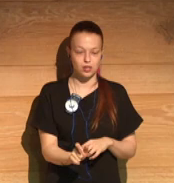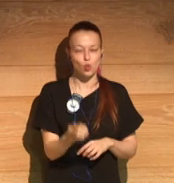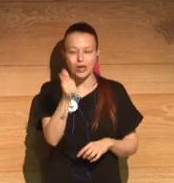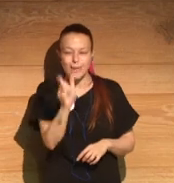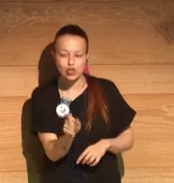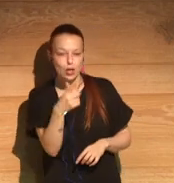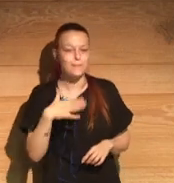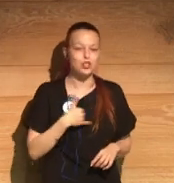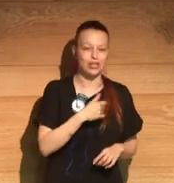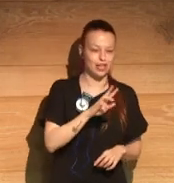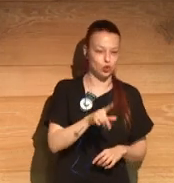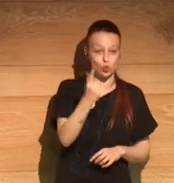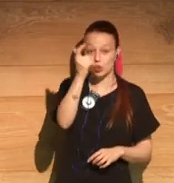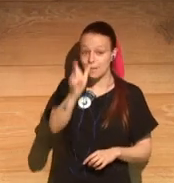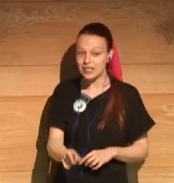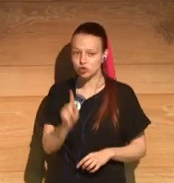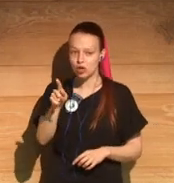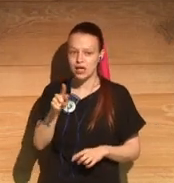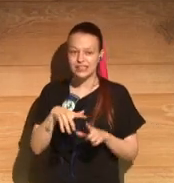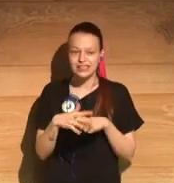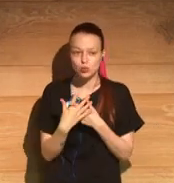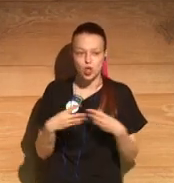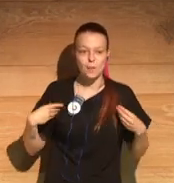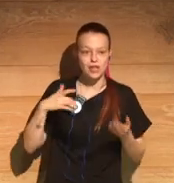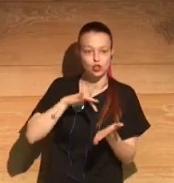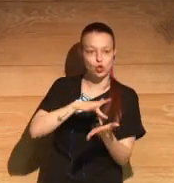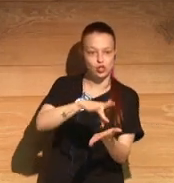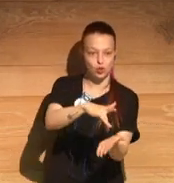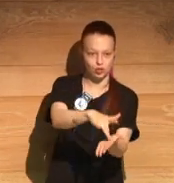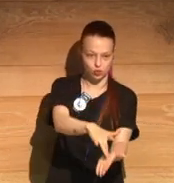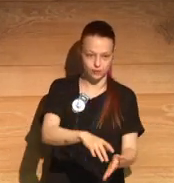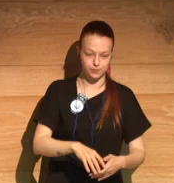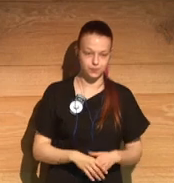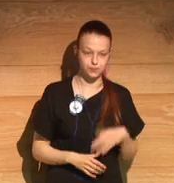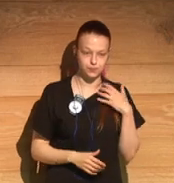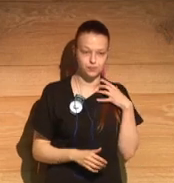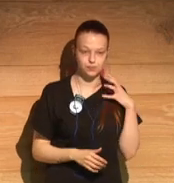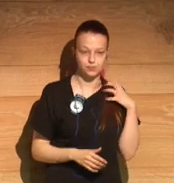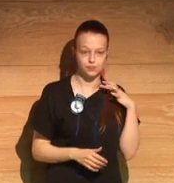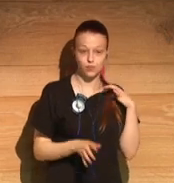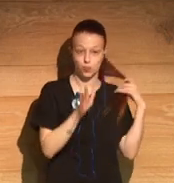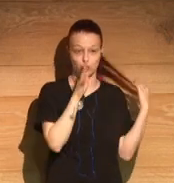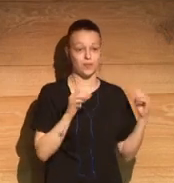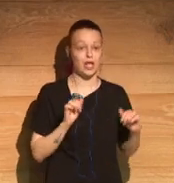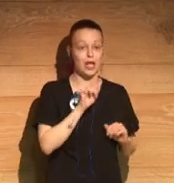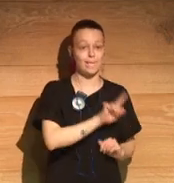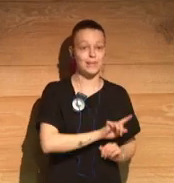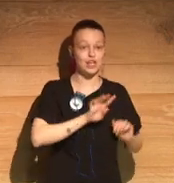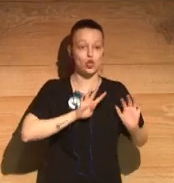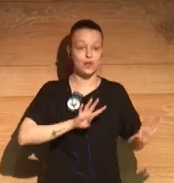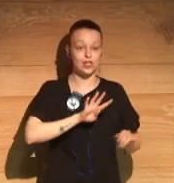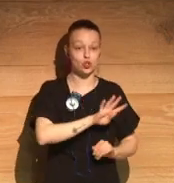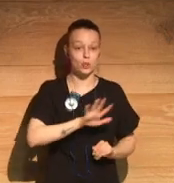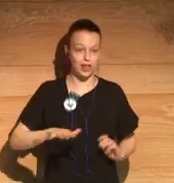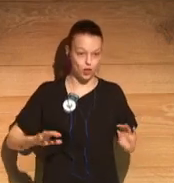that a person experiences over a lifetime. Now, as I said at the beginning, the novel starts in 1945,